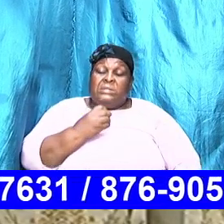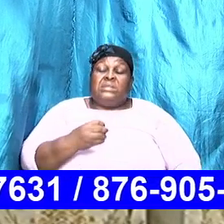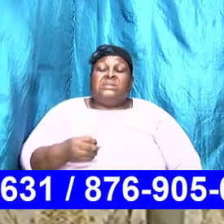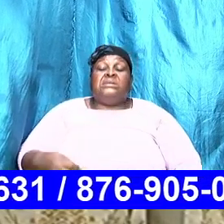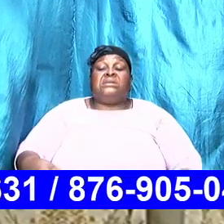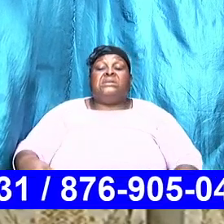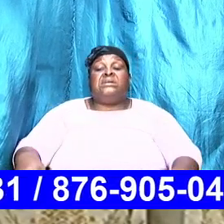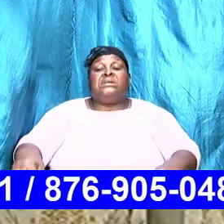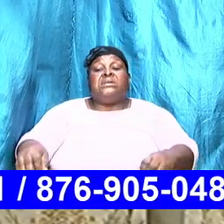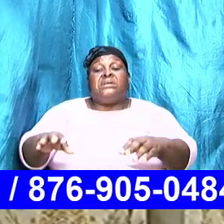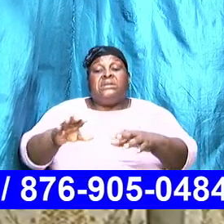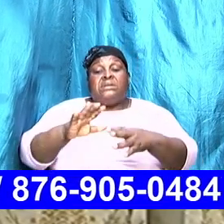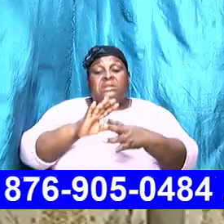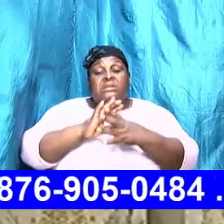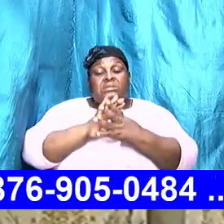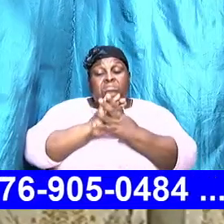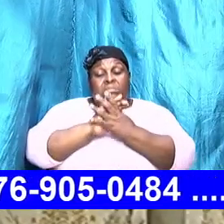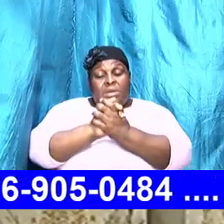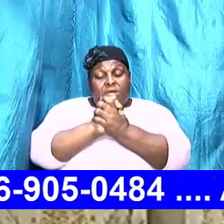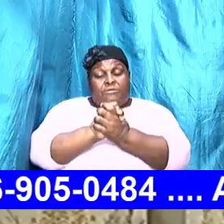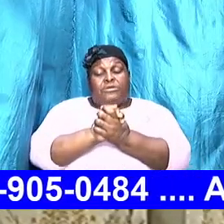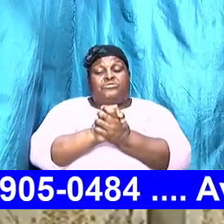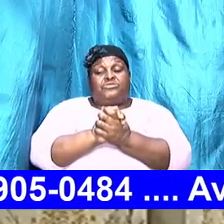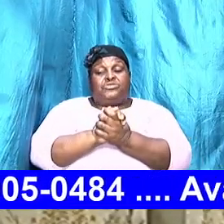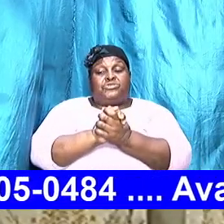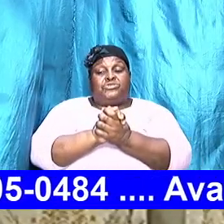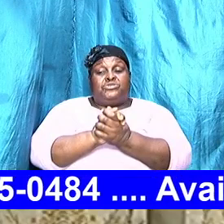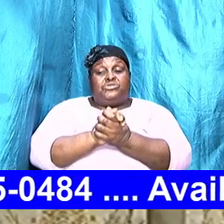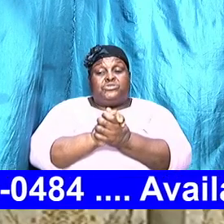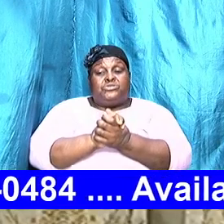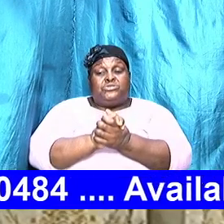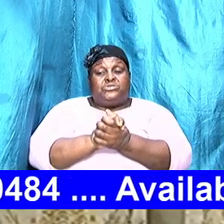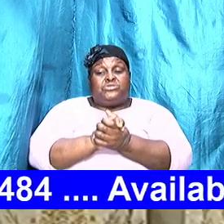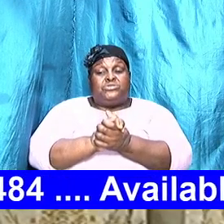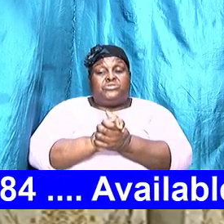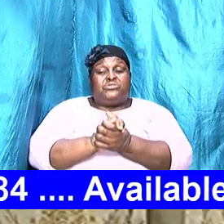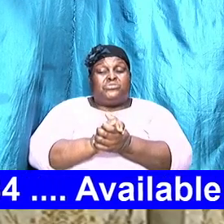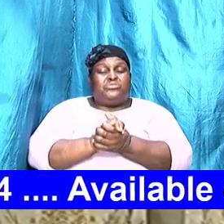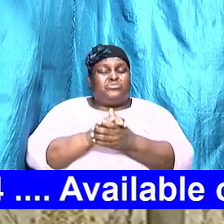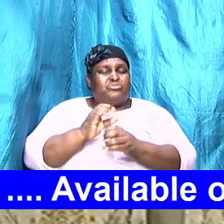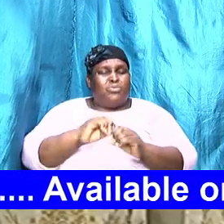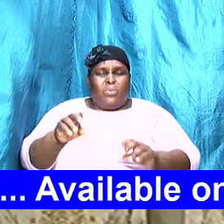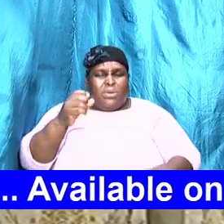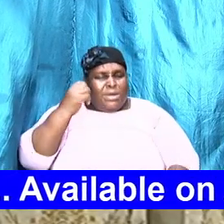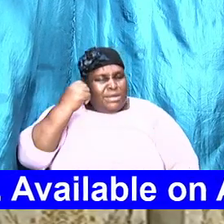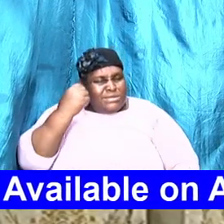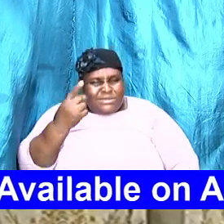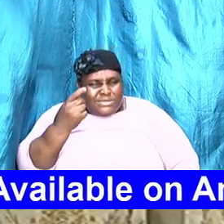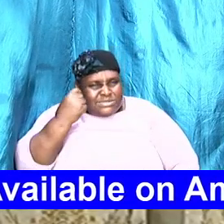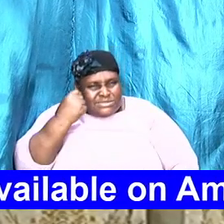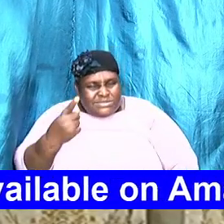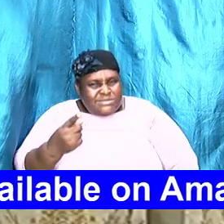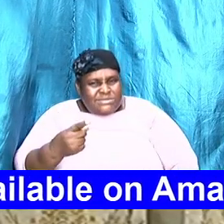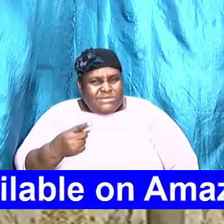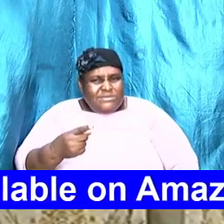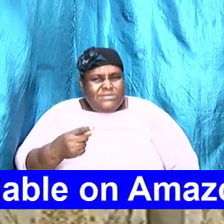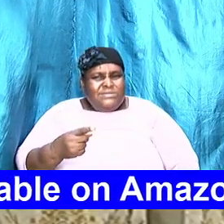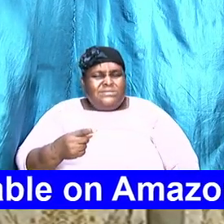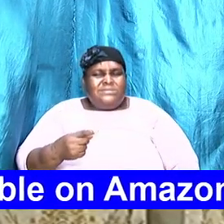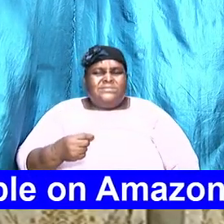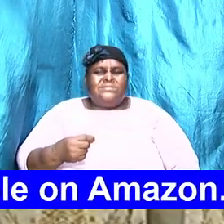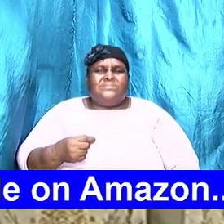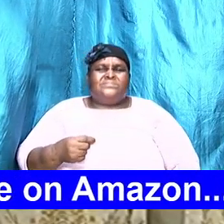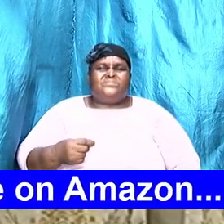put up that should be a beauty. We lack understanding of some basic fundamental things.